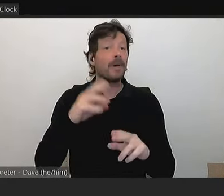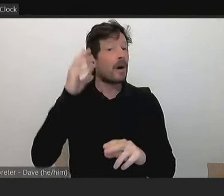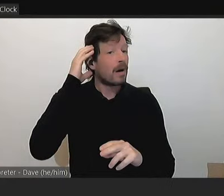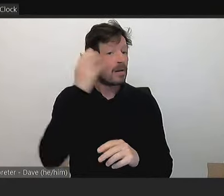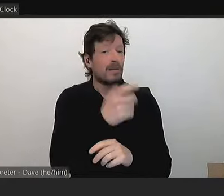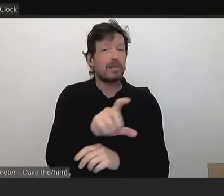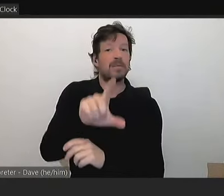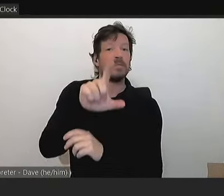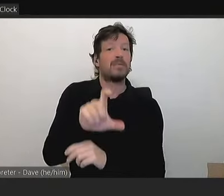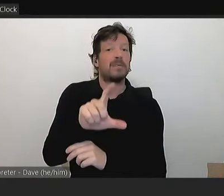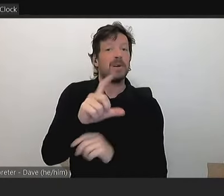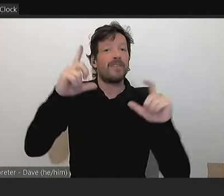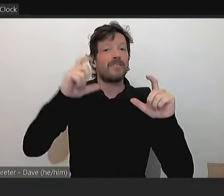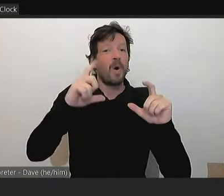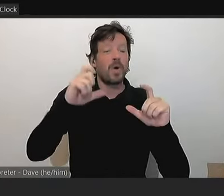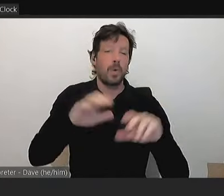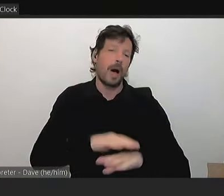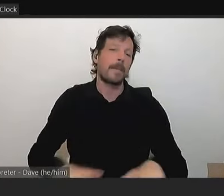without permission to do so.